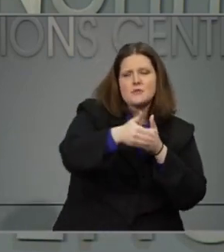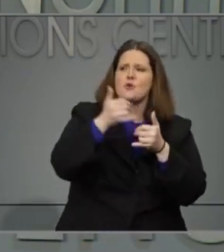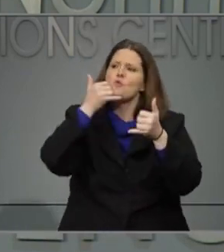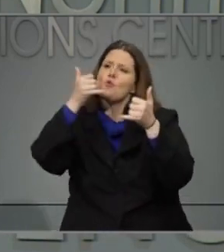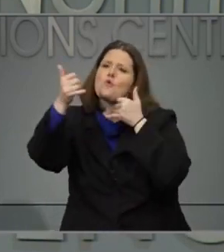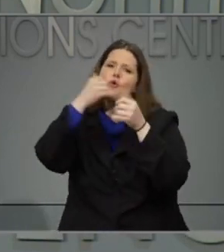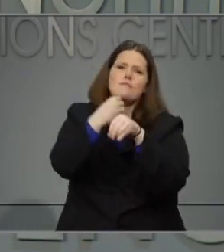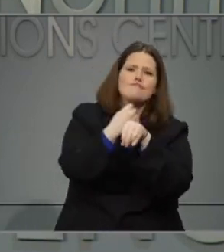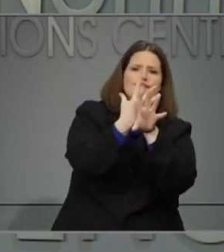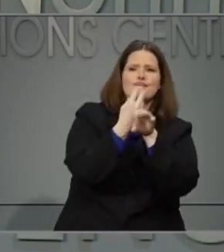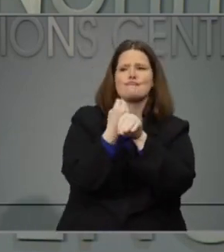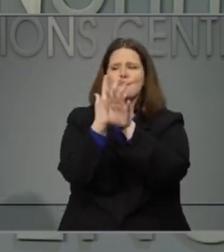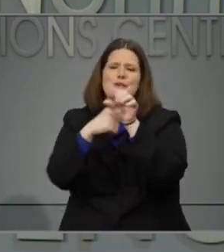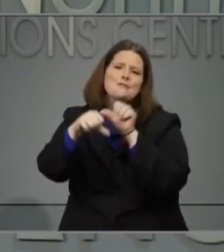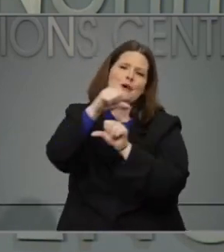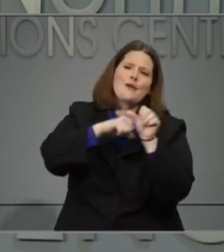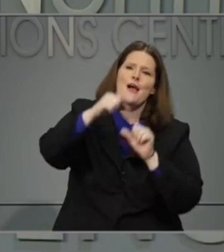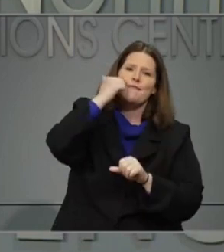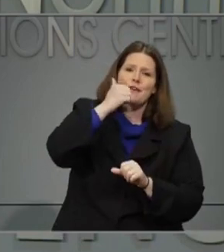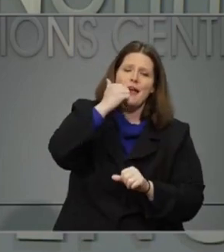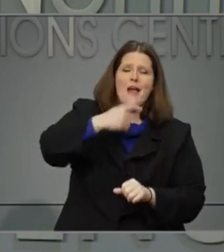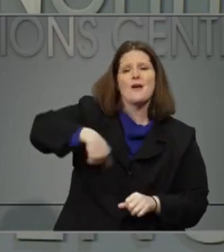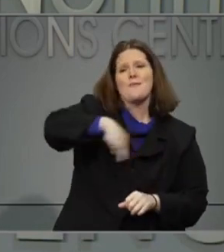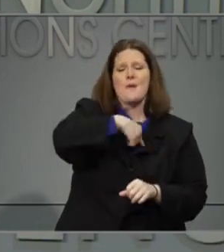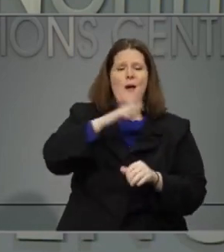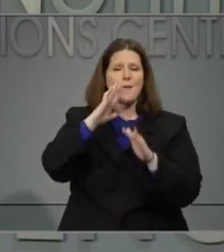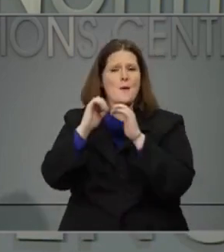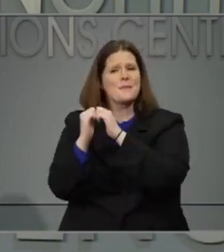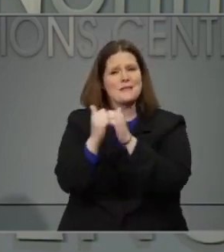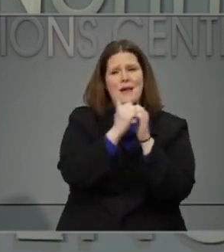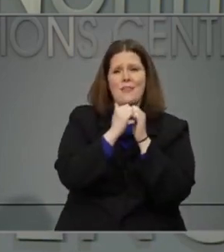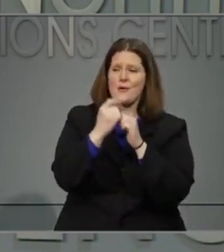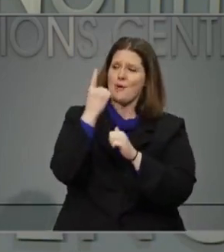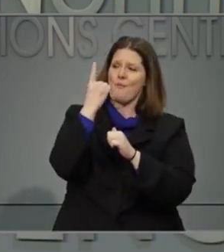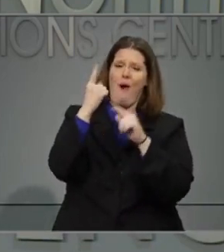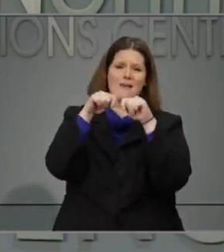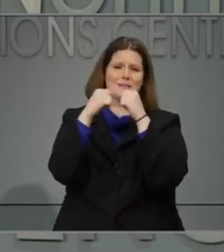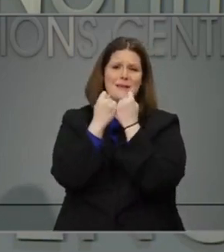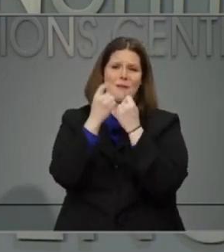this together as one team, one mission, and one family. Thank you, Governor.